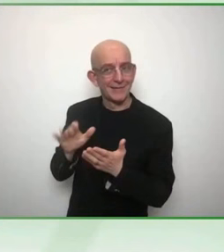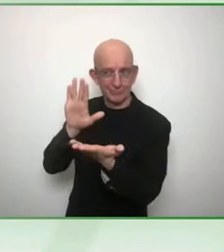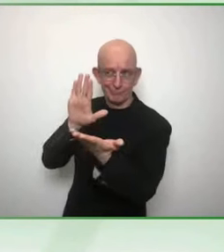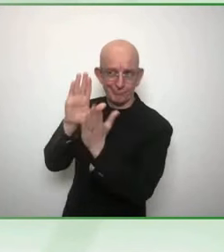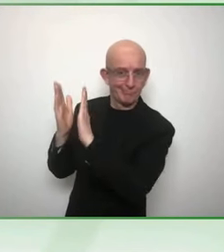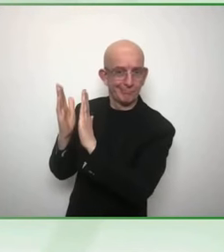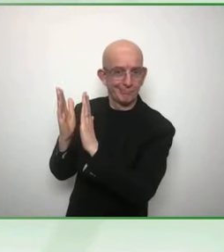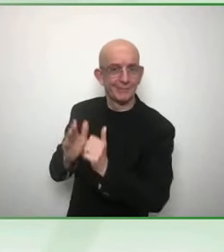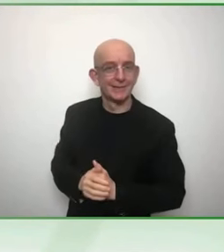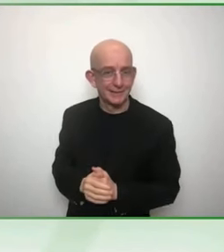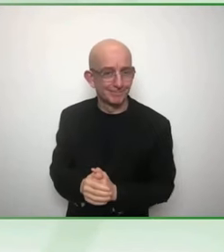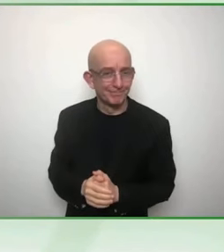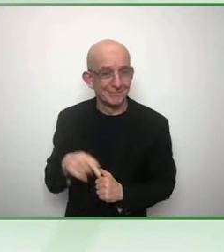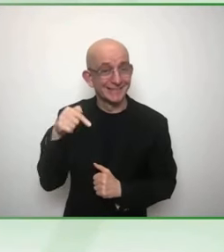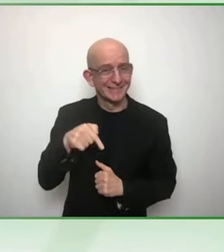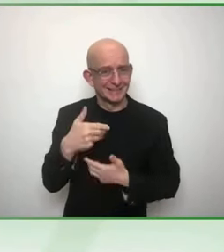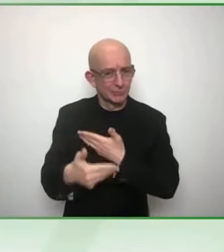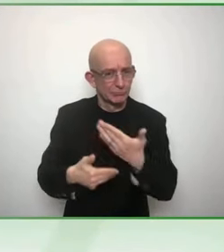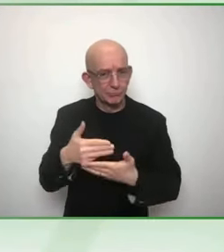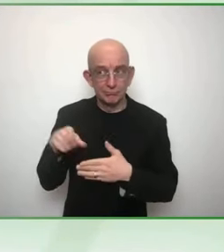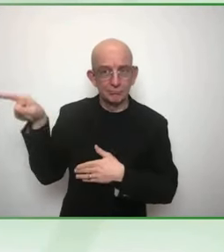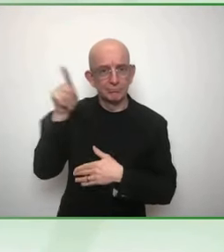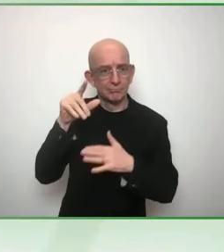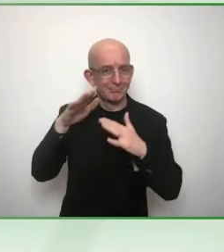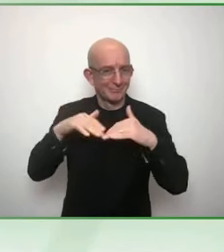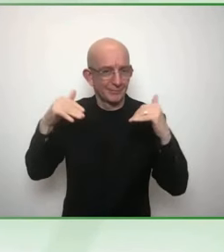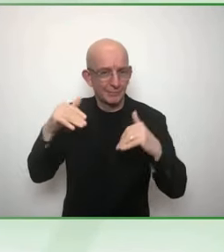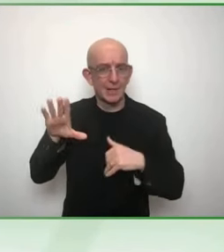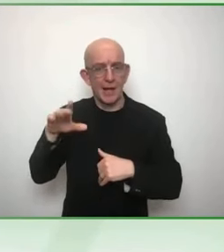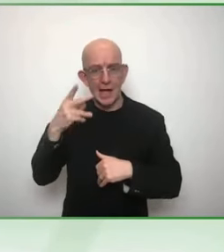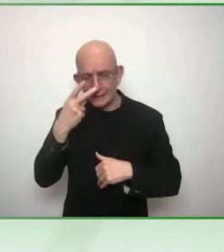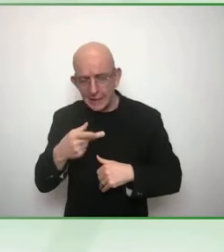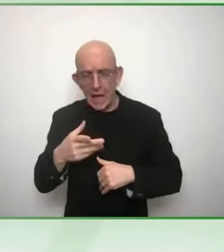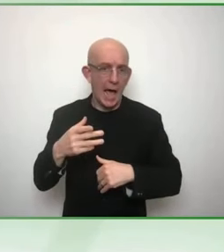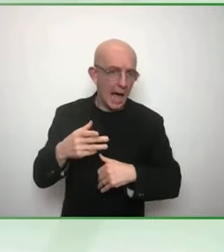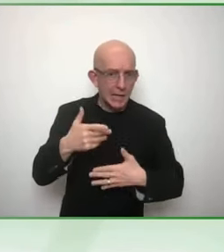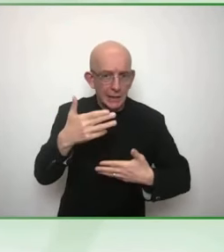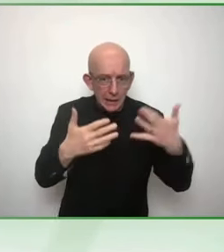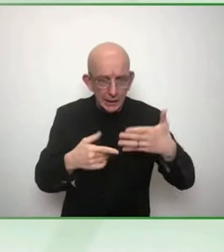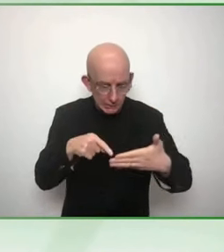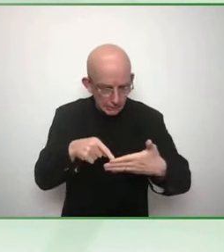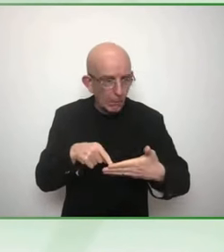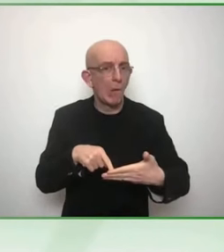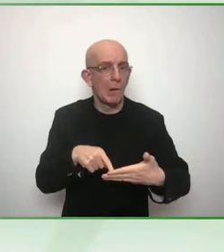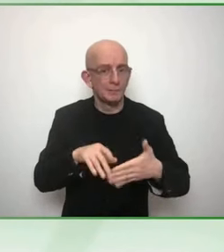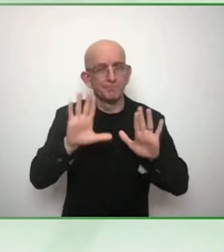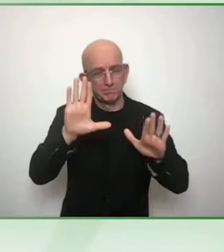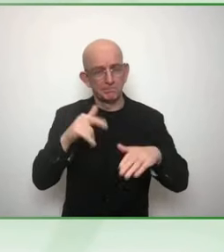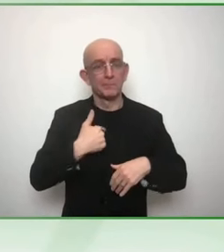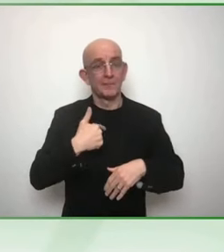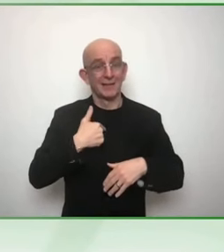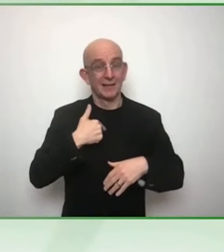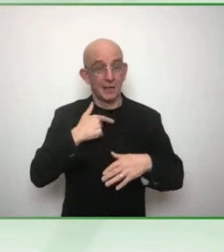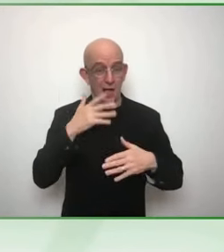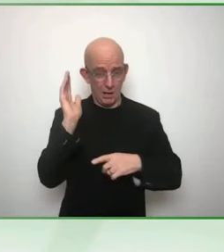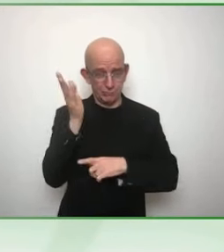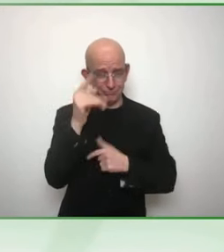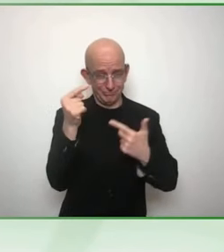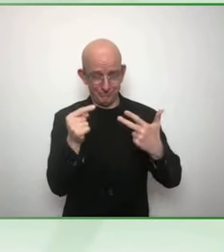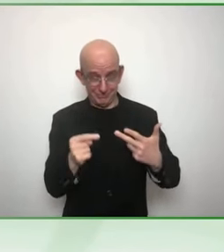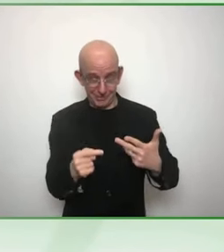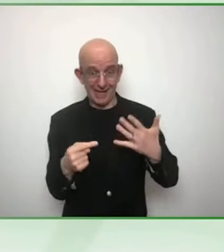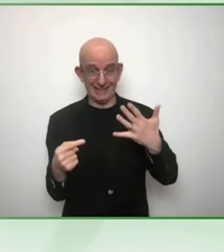Now we have within the UN system, UN Disability Inclusion Strategy, acronym of which is called